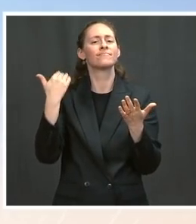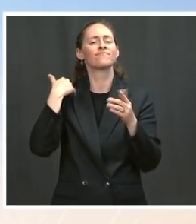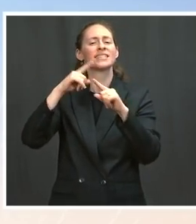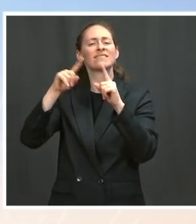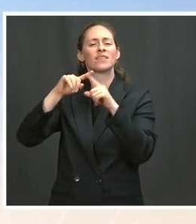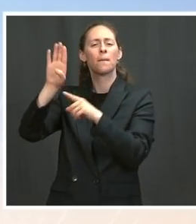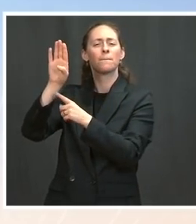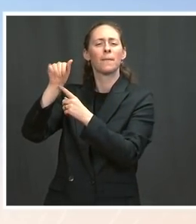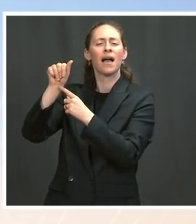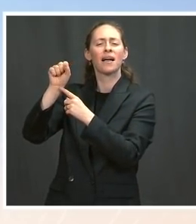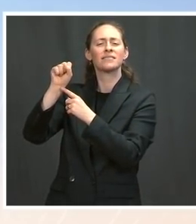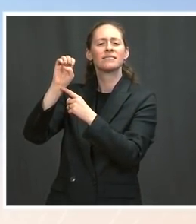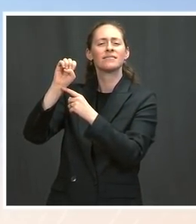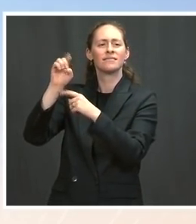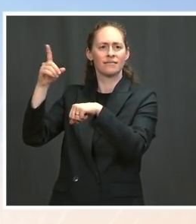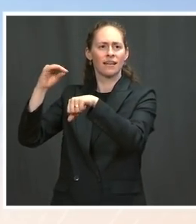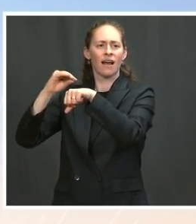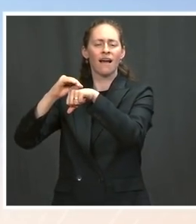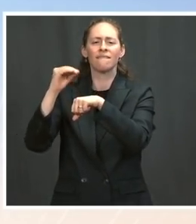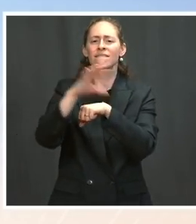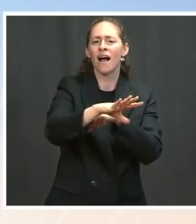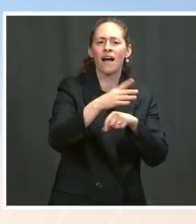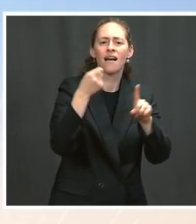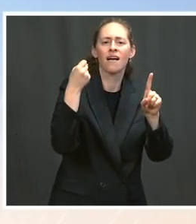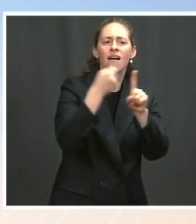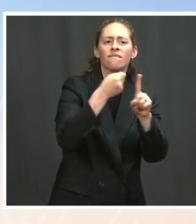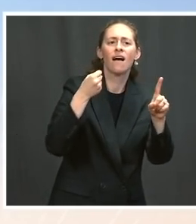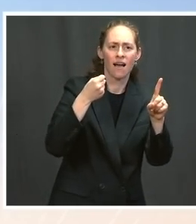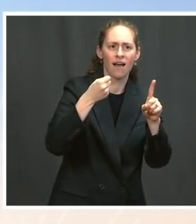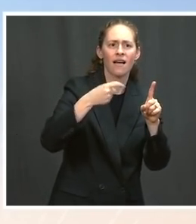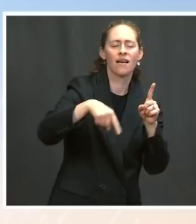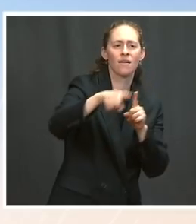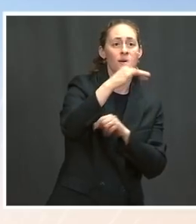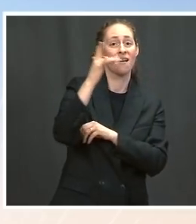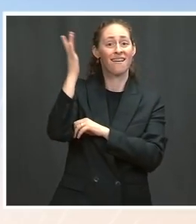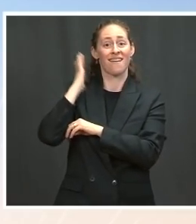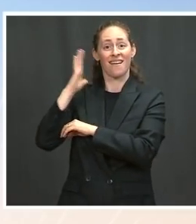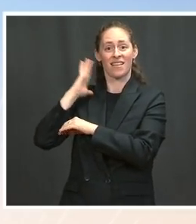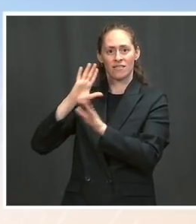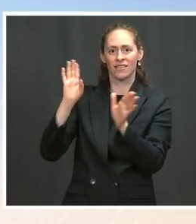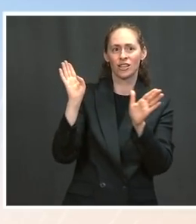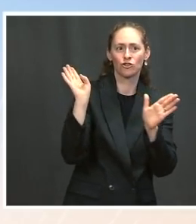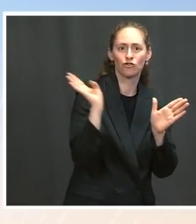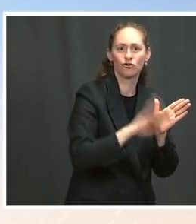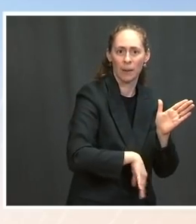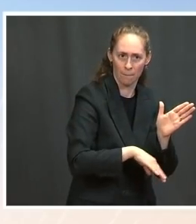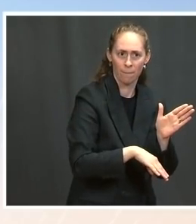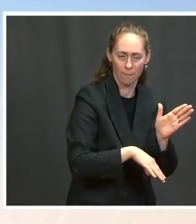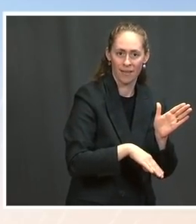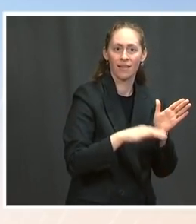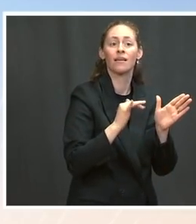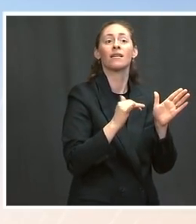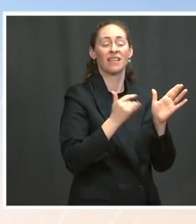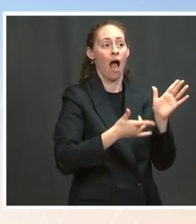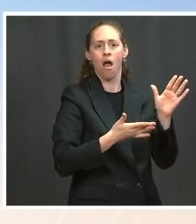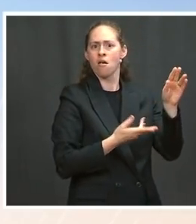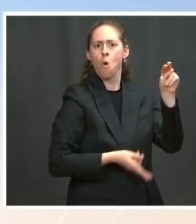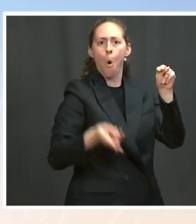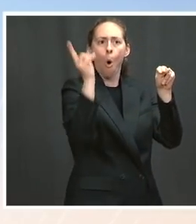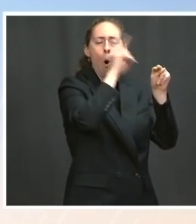in which prices fell the most are moving out of the average, and that leaves us with the